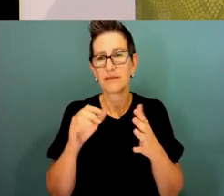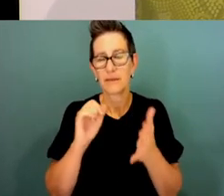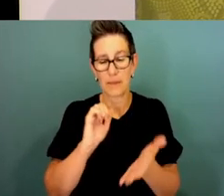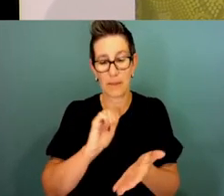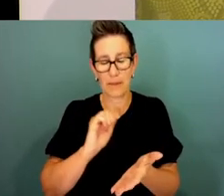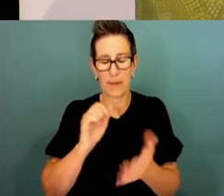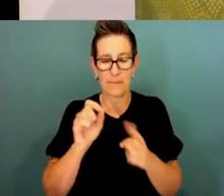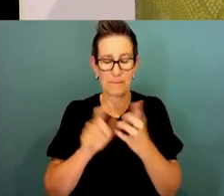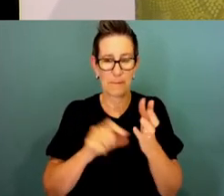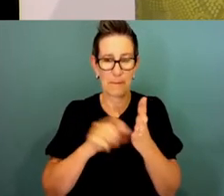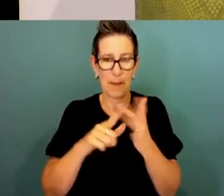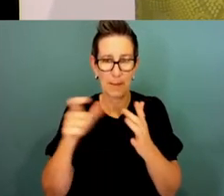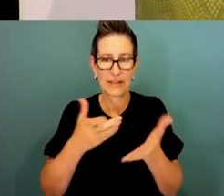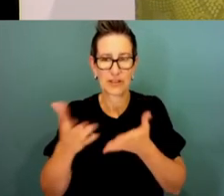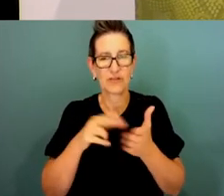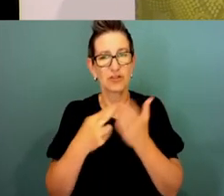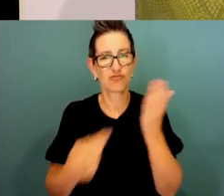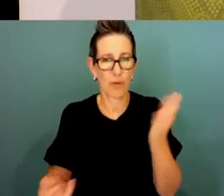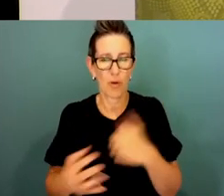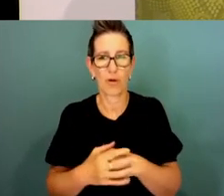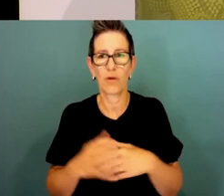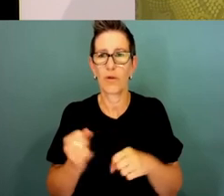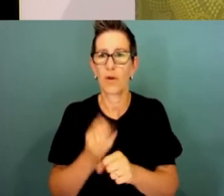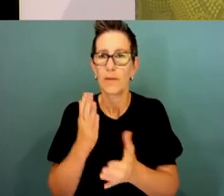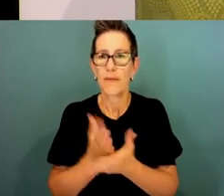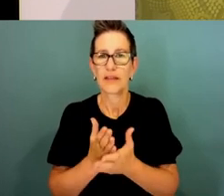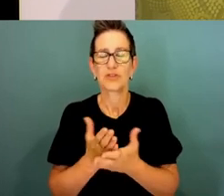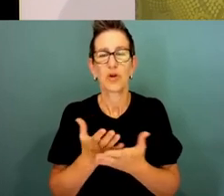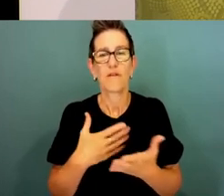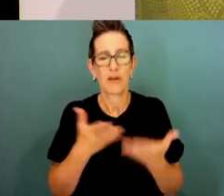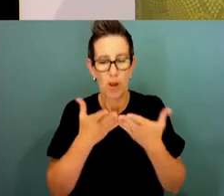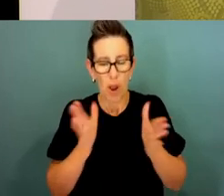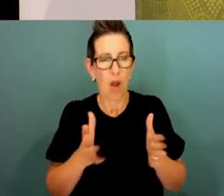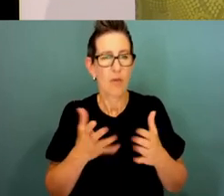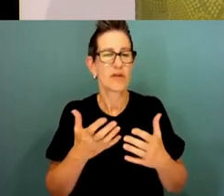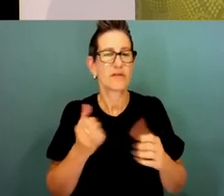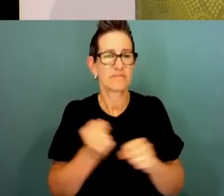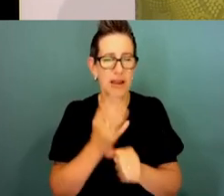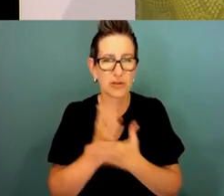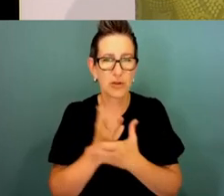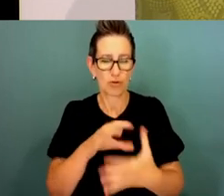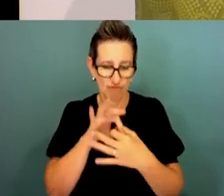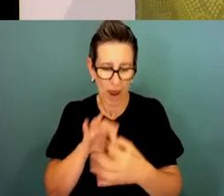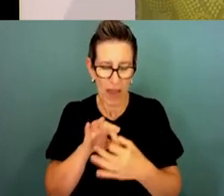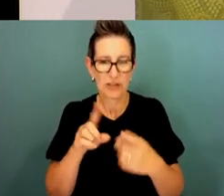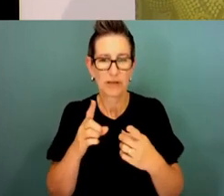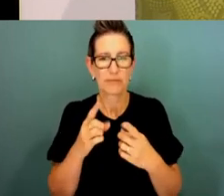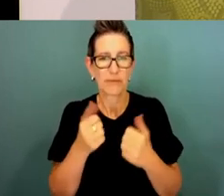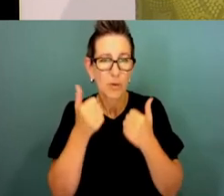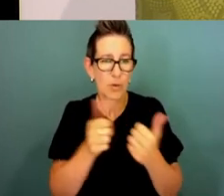APS, one where genuine partnerships are actively sought out and encouraged with external organisations and communities.